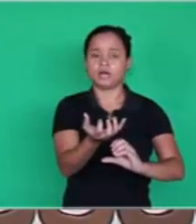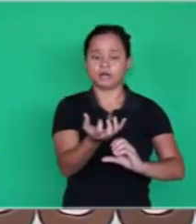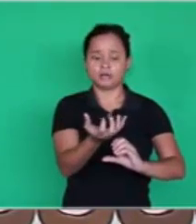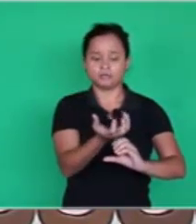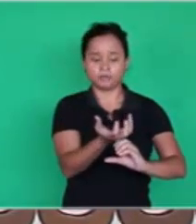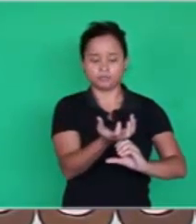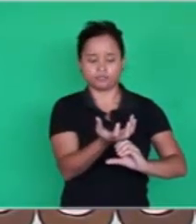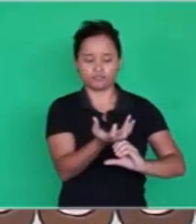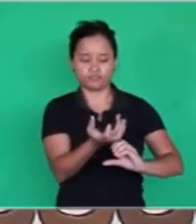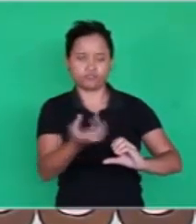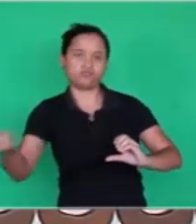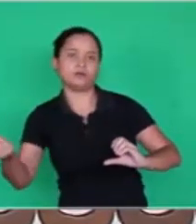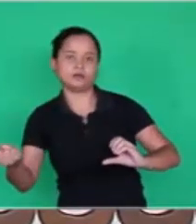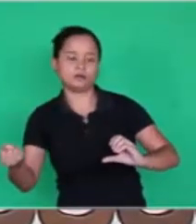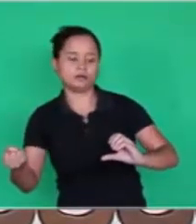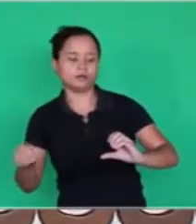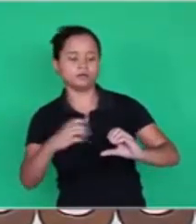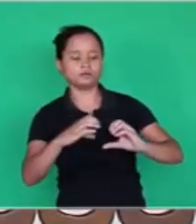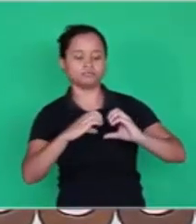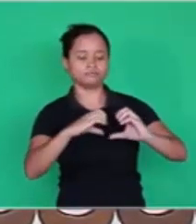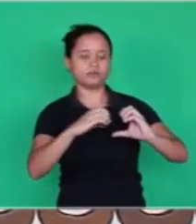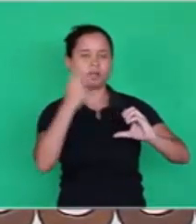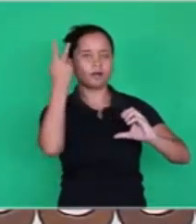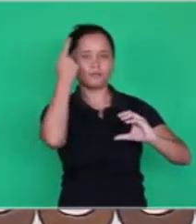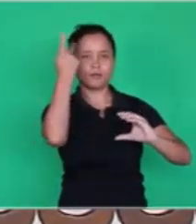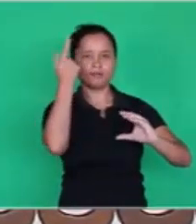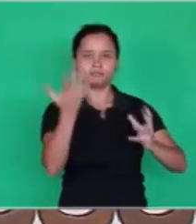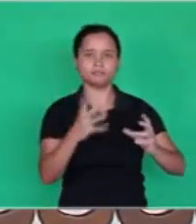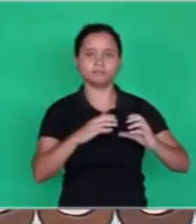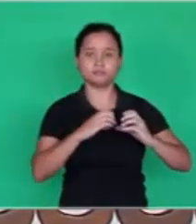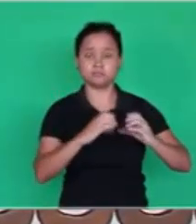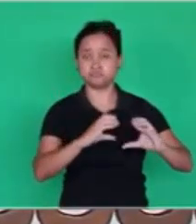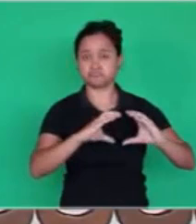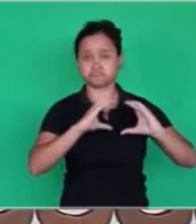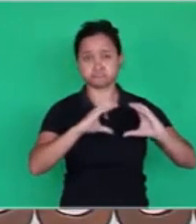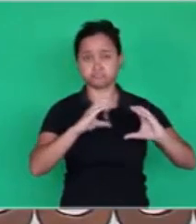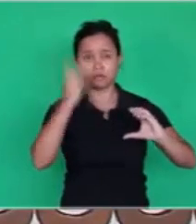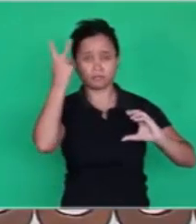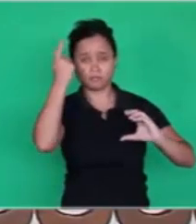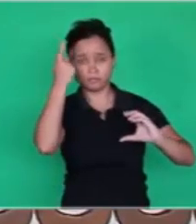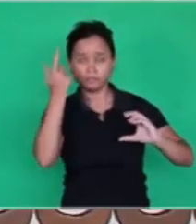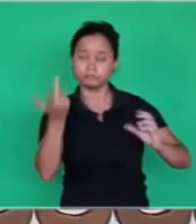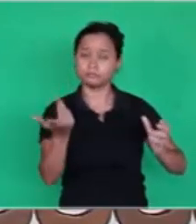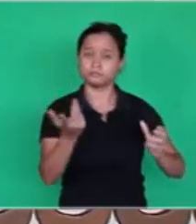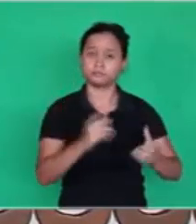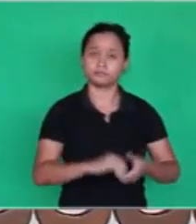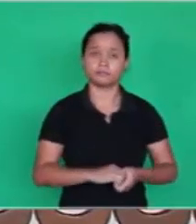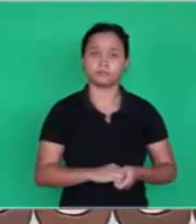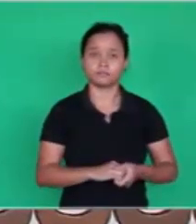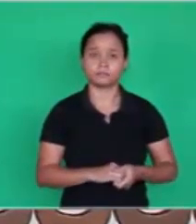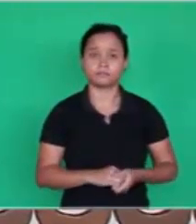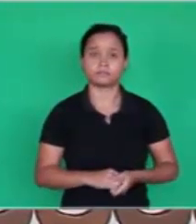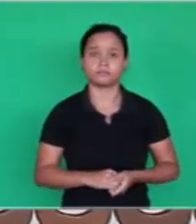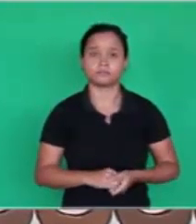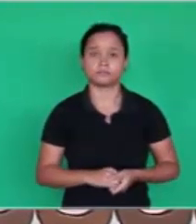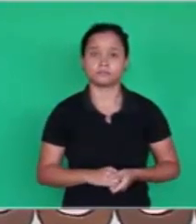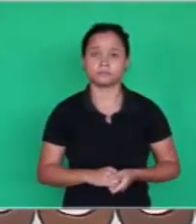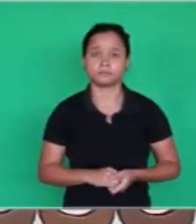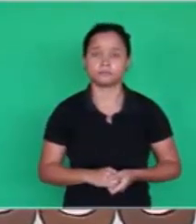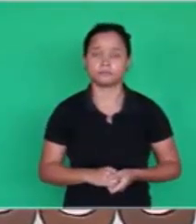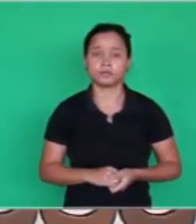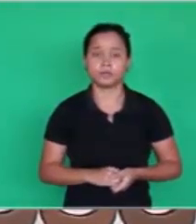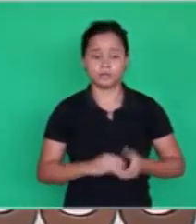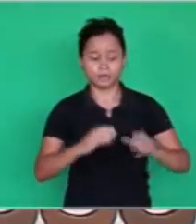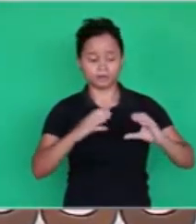it goes back to the original state with the same kind of structure. It's called spacial structure.